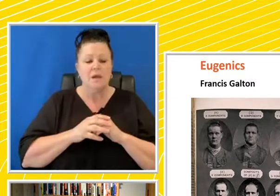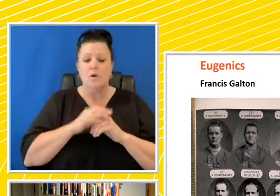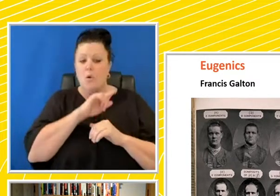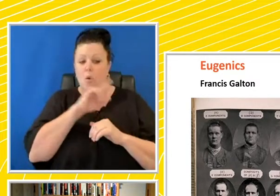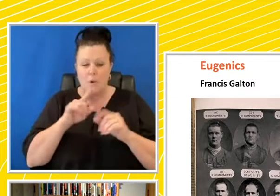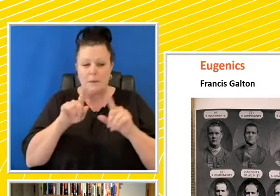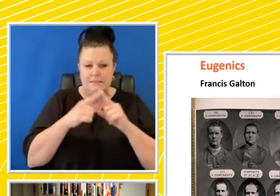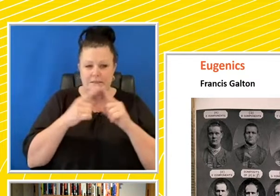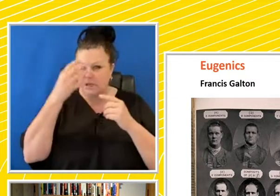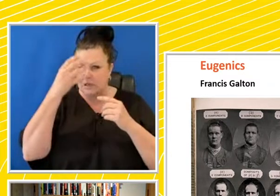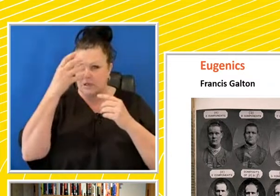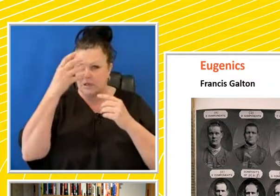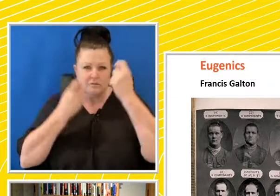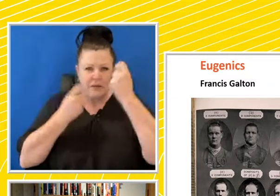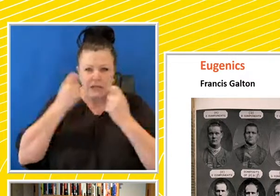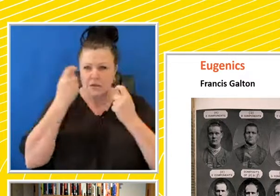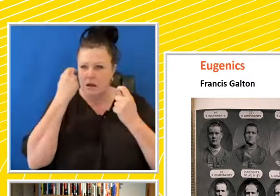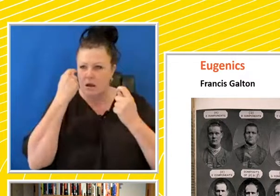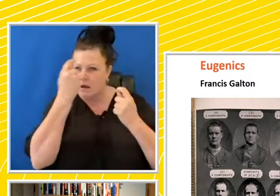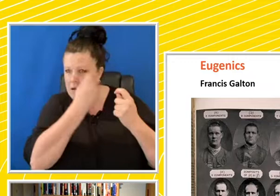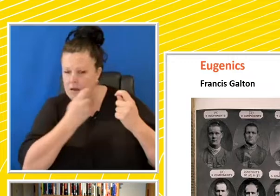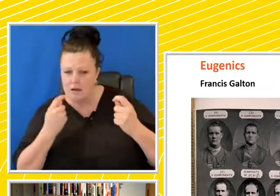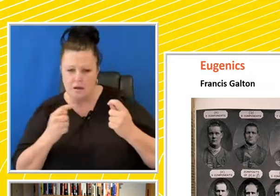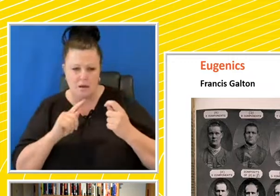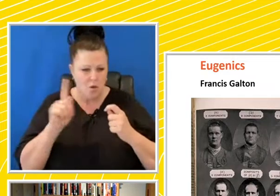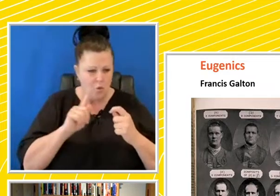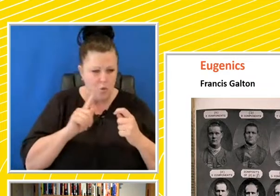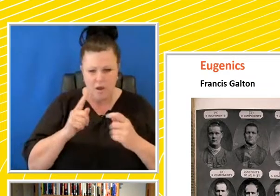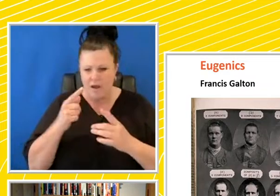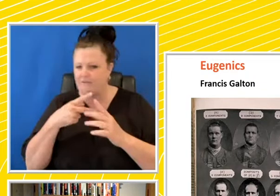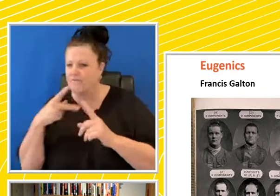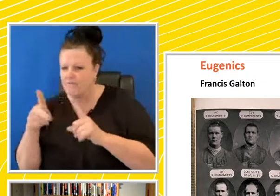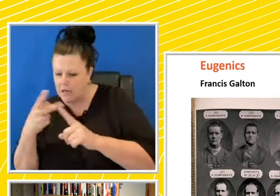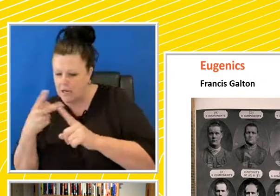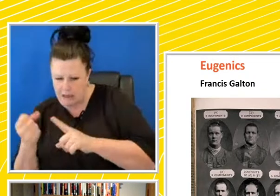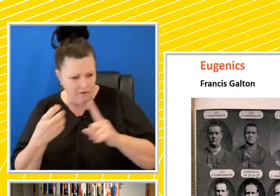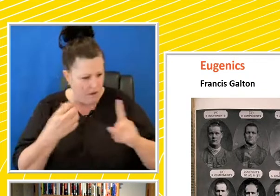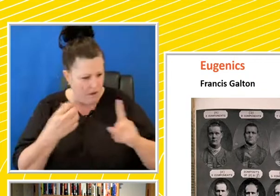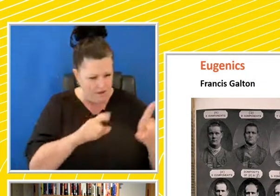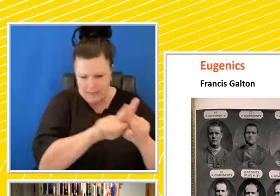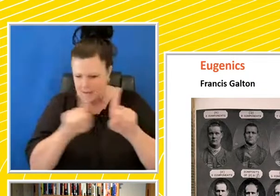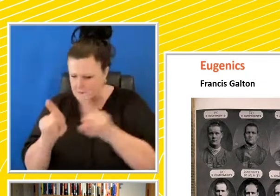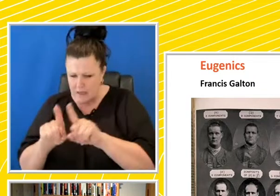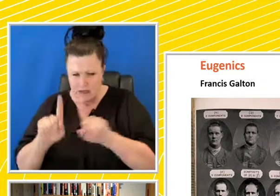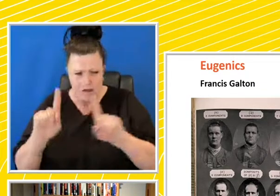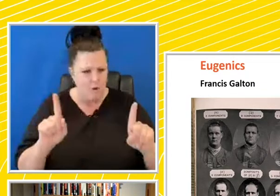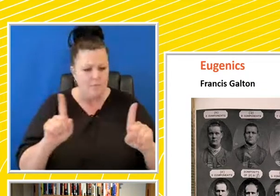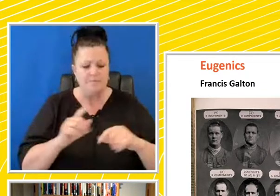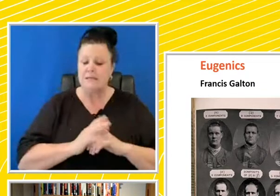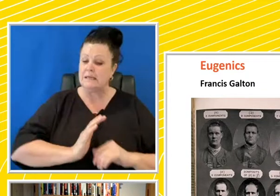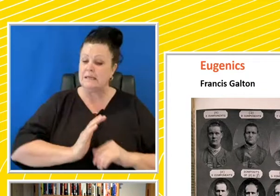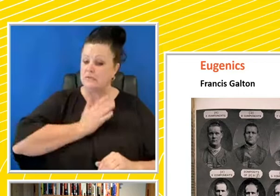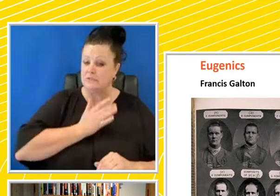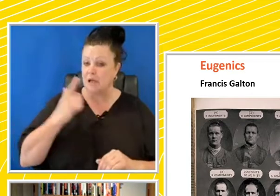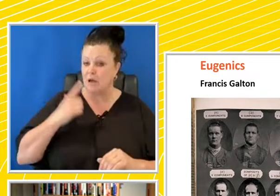features among men convicted of larceny without violence. And what he's determining is that people are